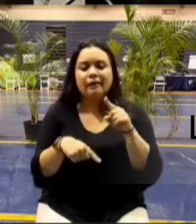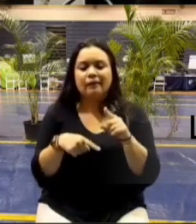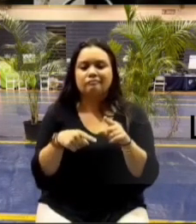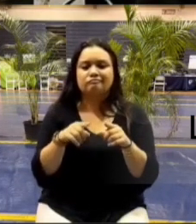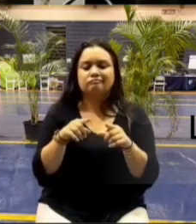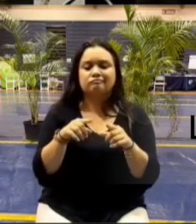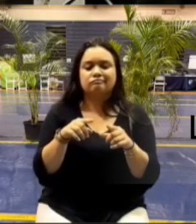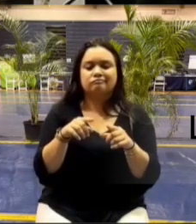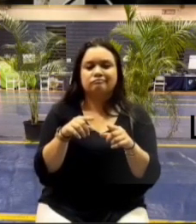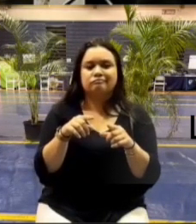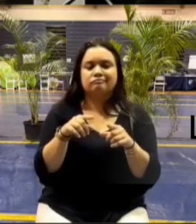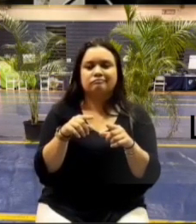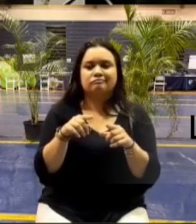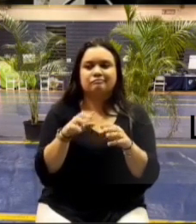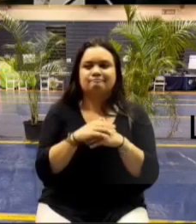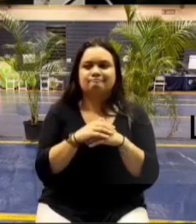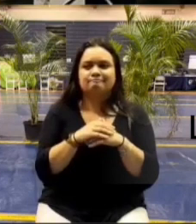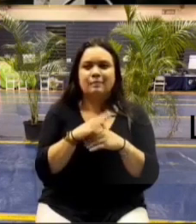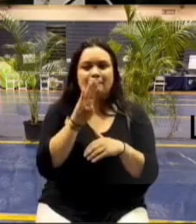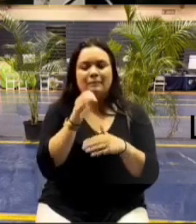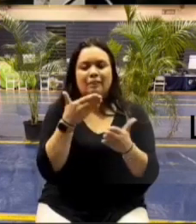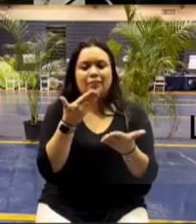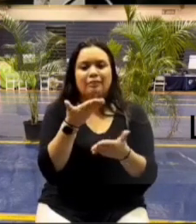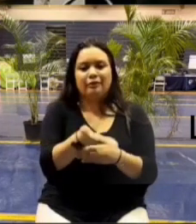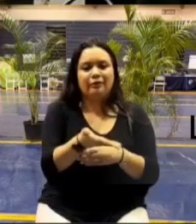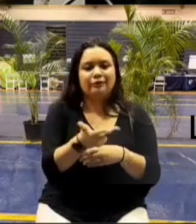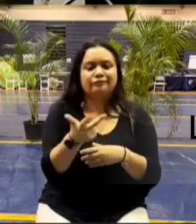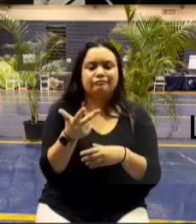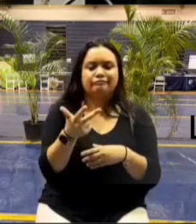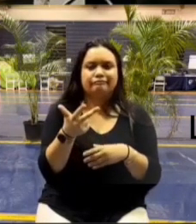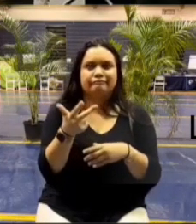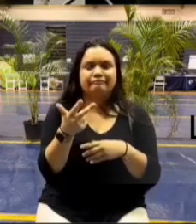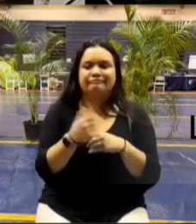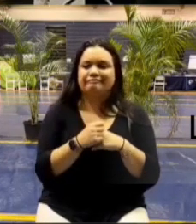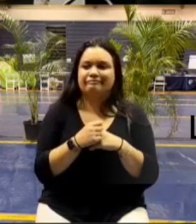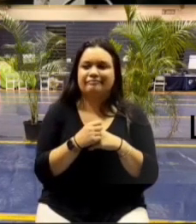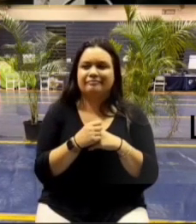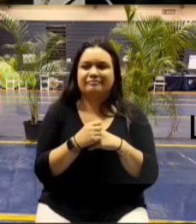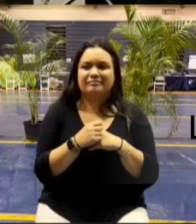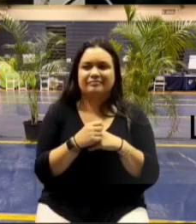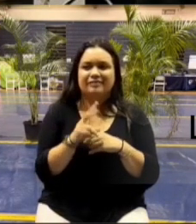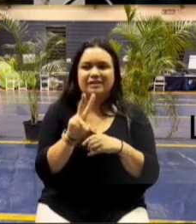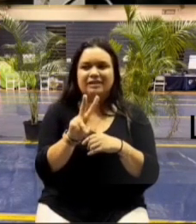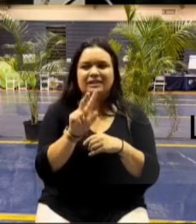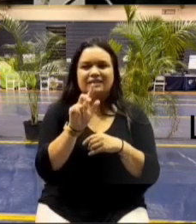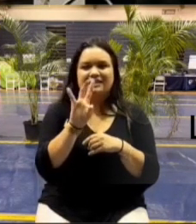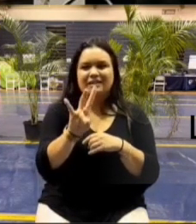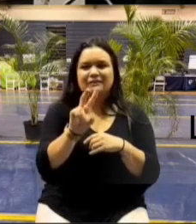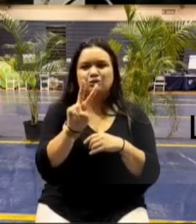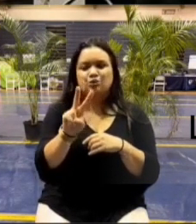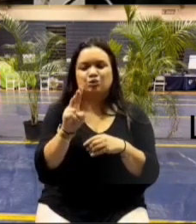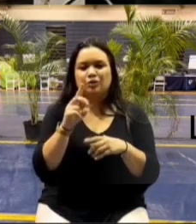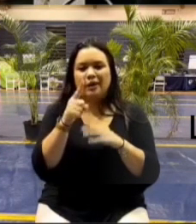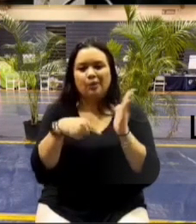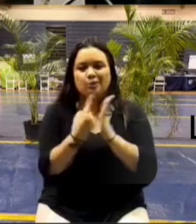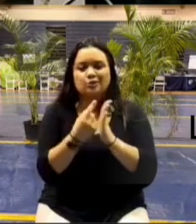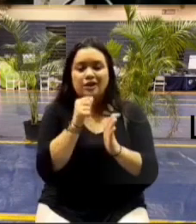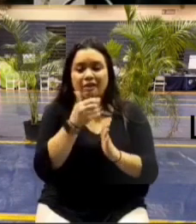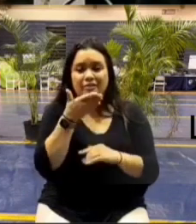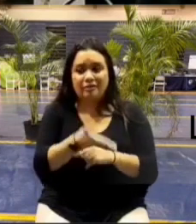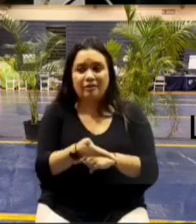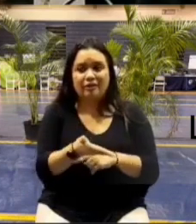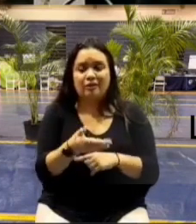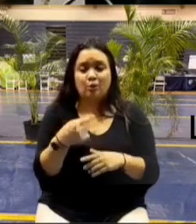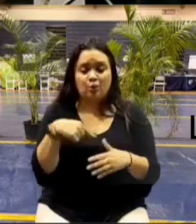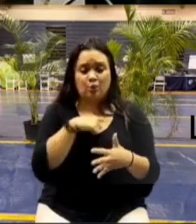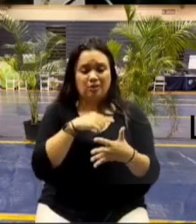hours um do you get stuck to the back of the line do you work with each individual property owner how